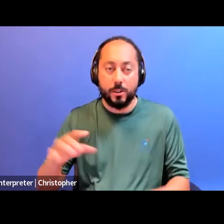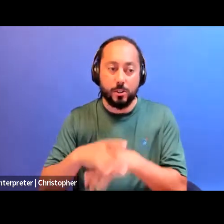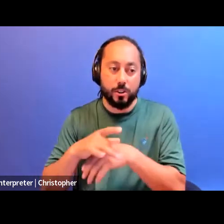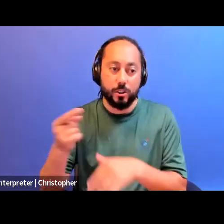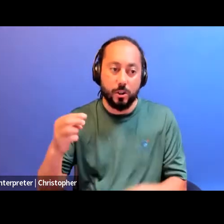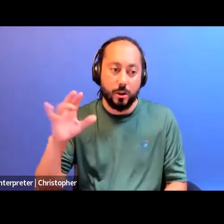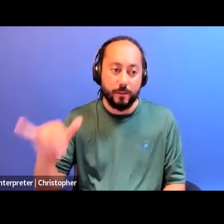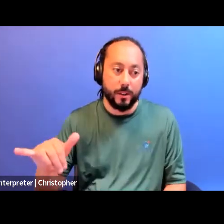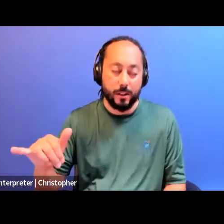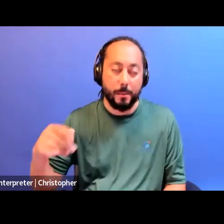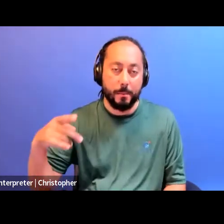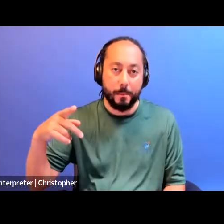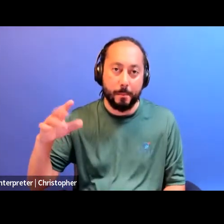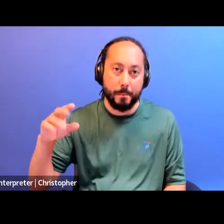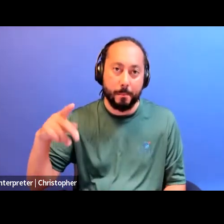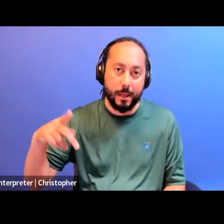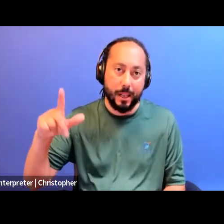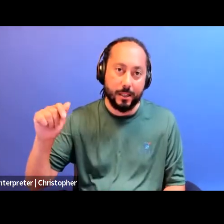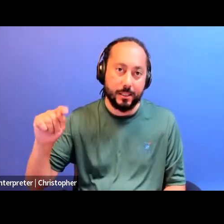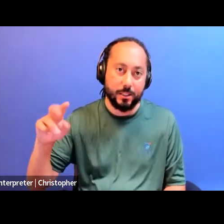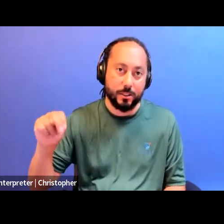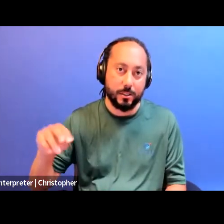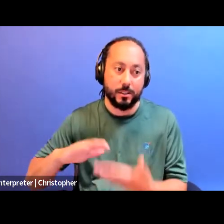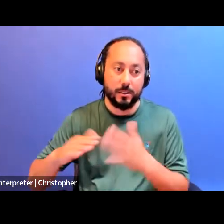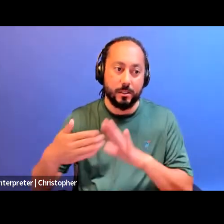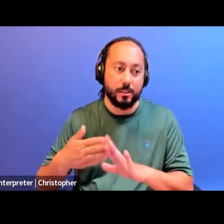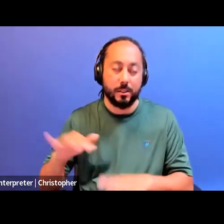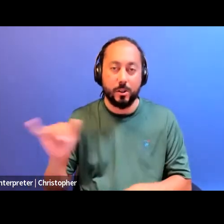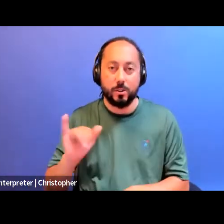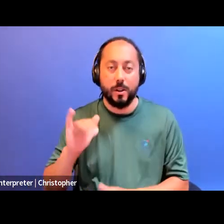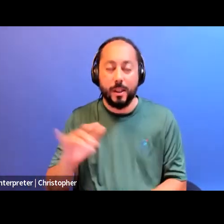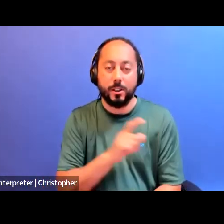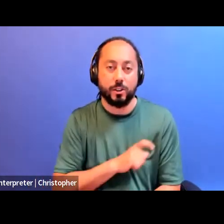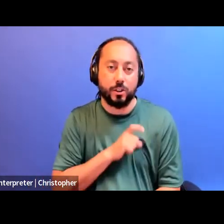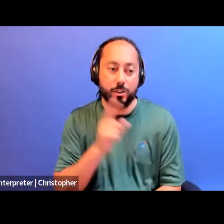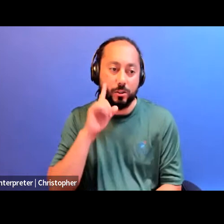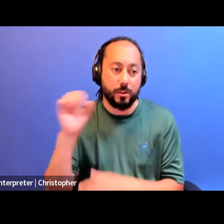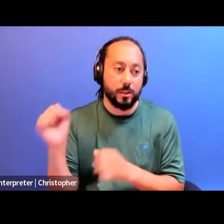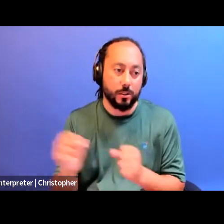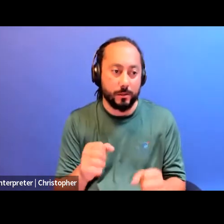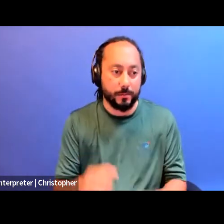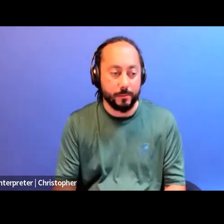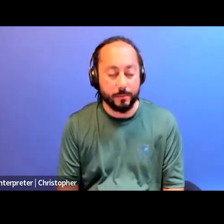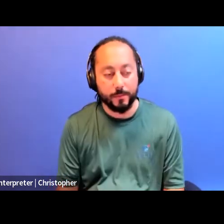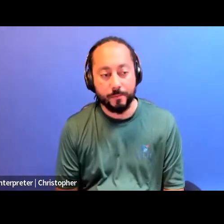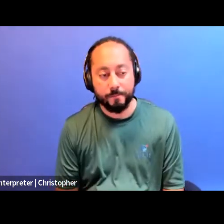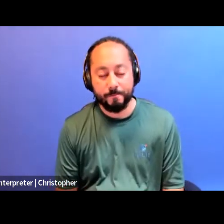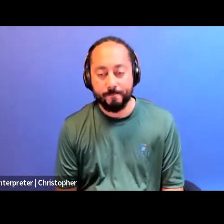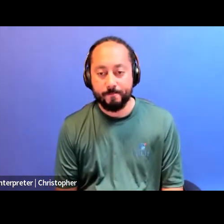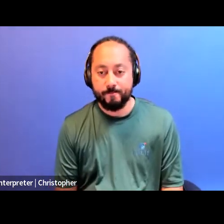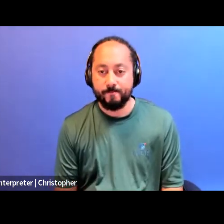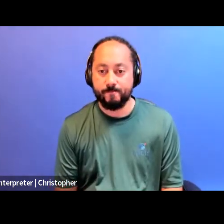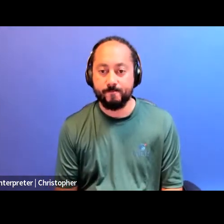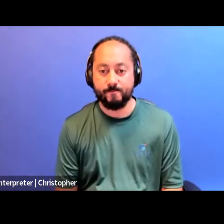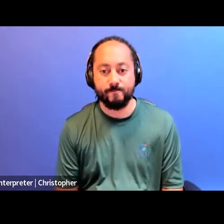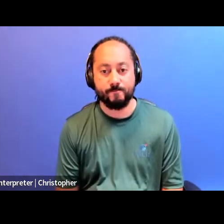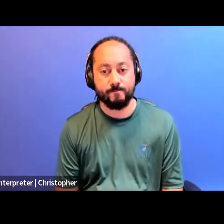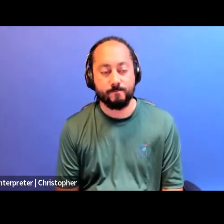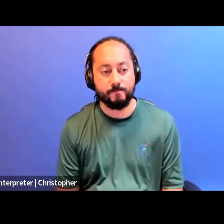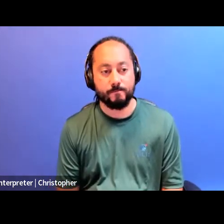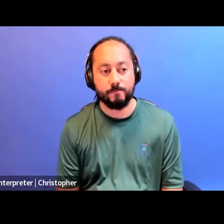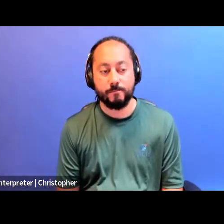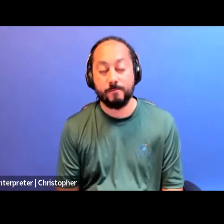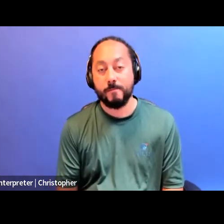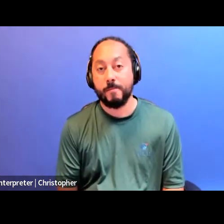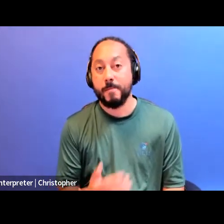city, which is also a securitization strategy. As a global city. Toronto has therefore become